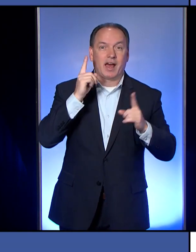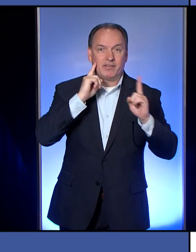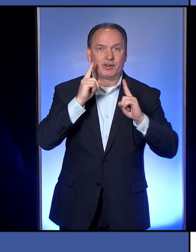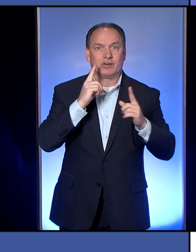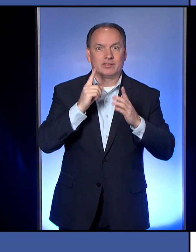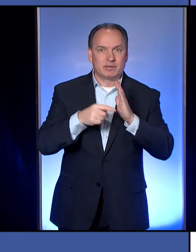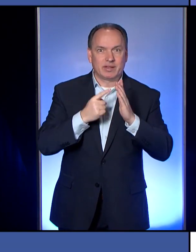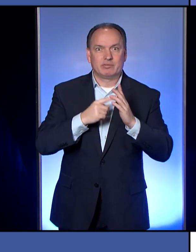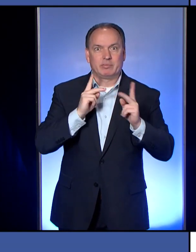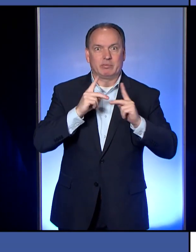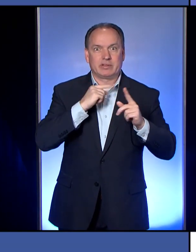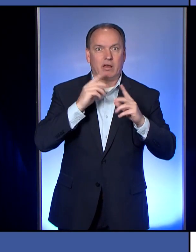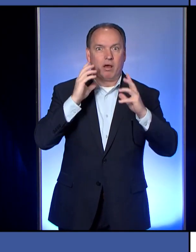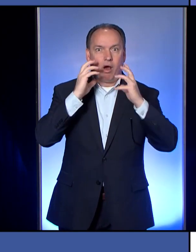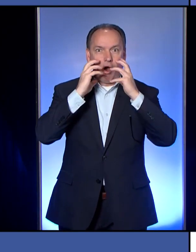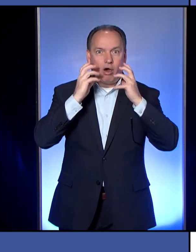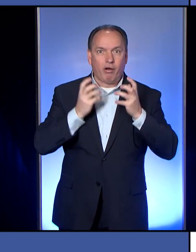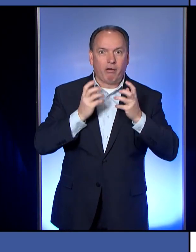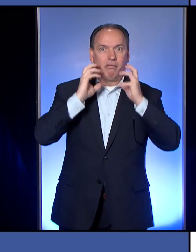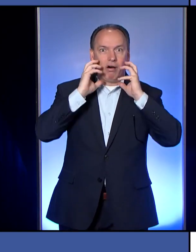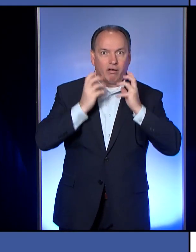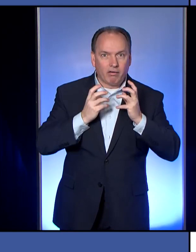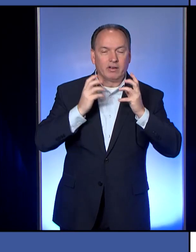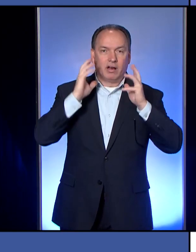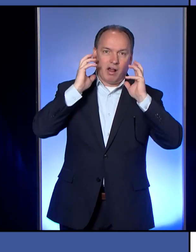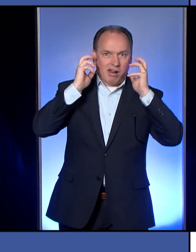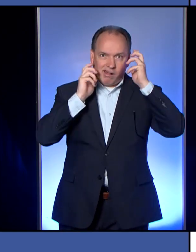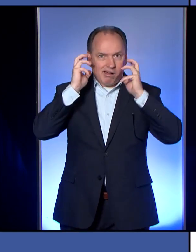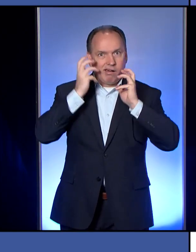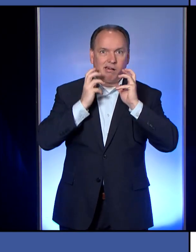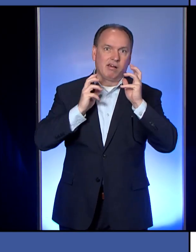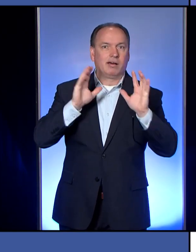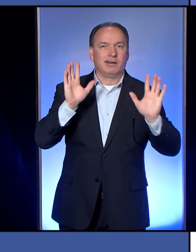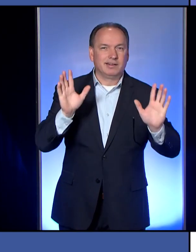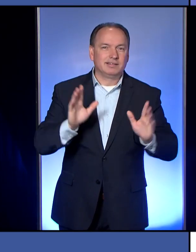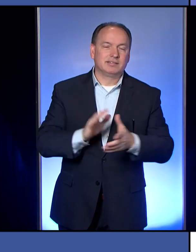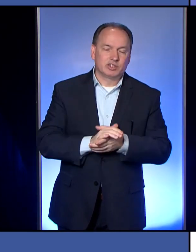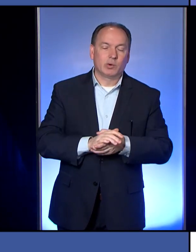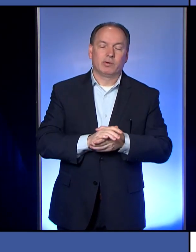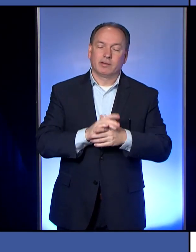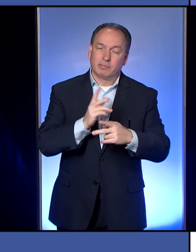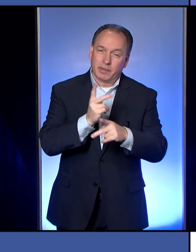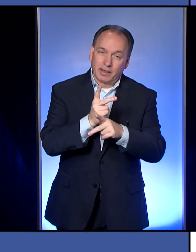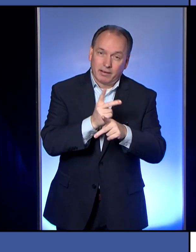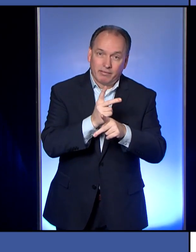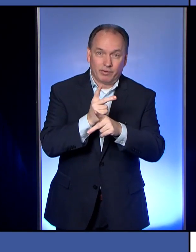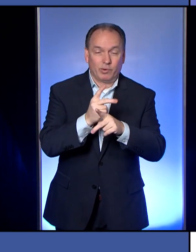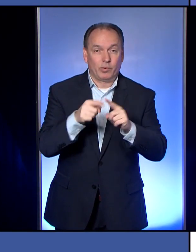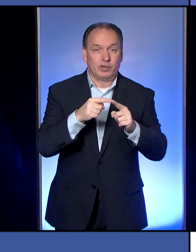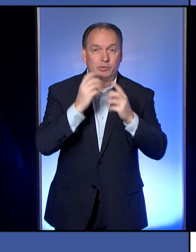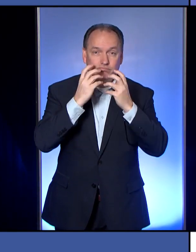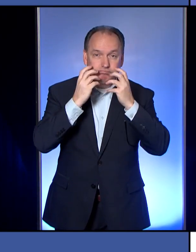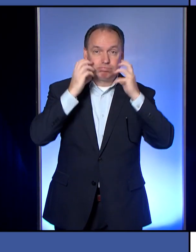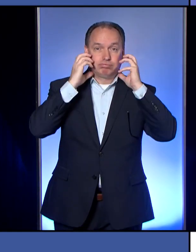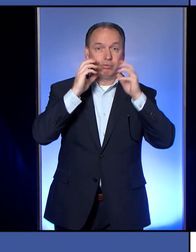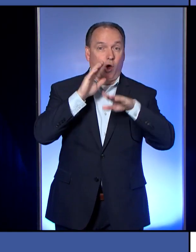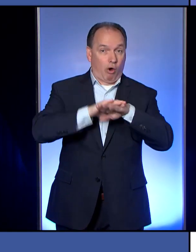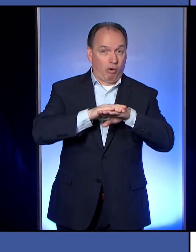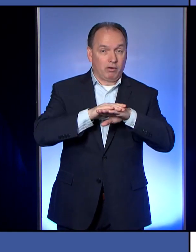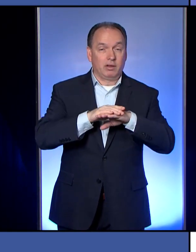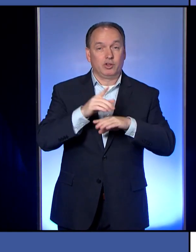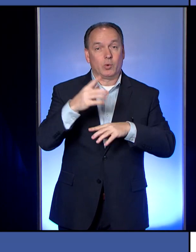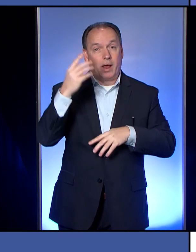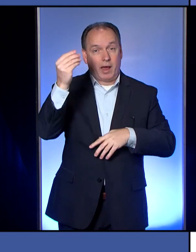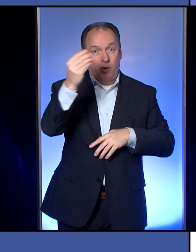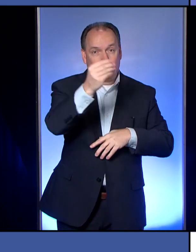makes you touch your face more because you've got this thing there and you're adjusting it. So I would be very careful when you're wearing a mask and you are